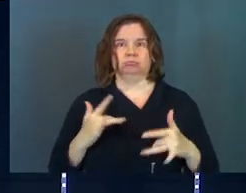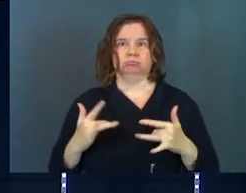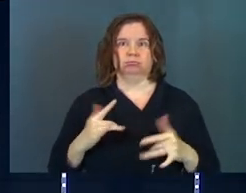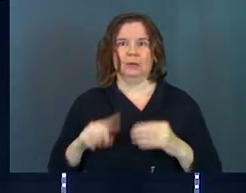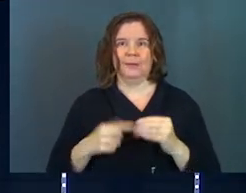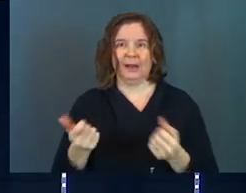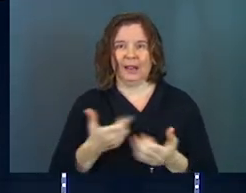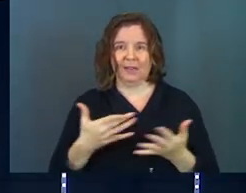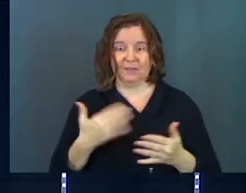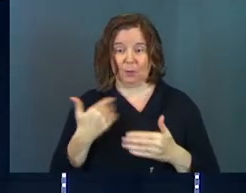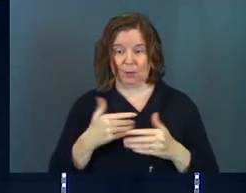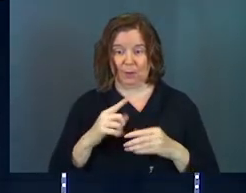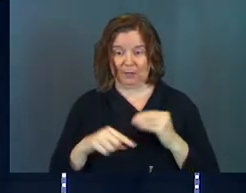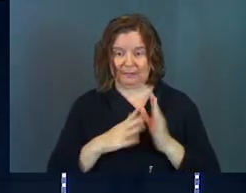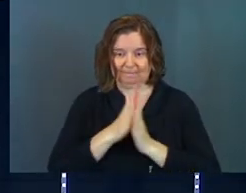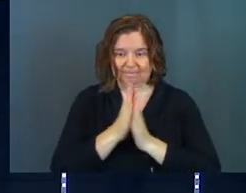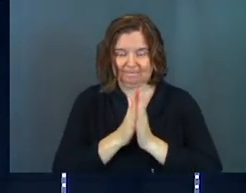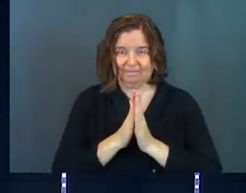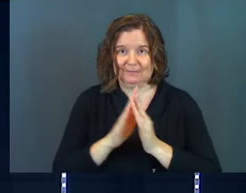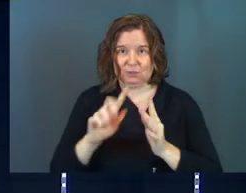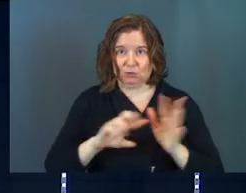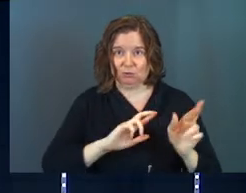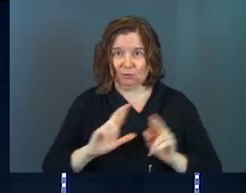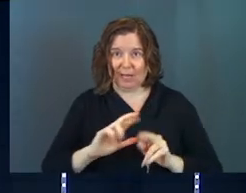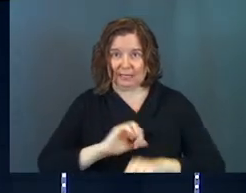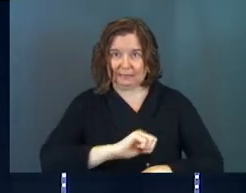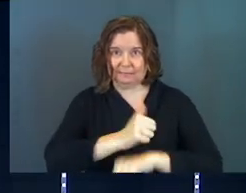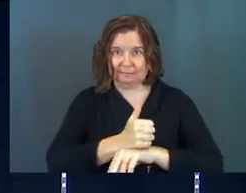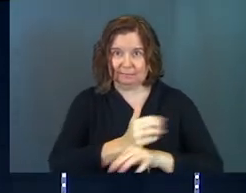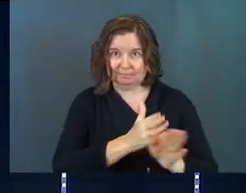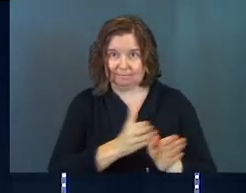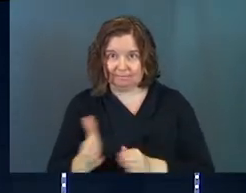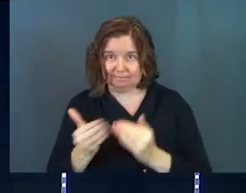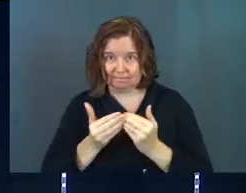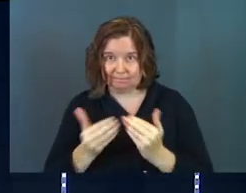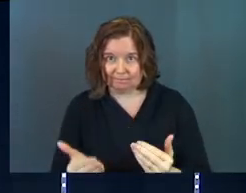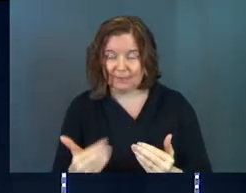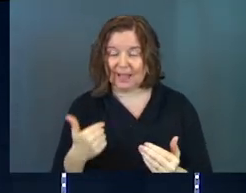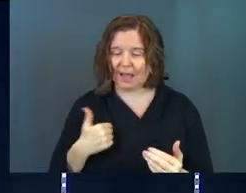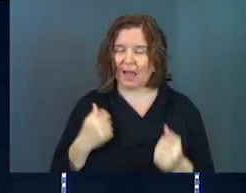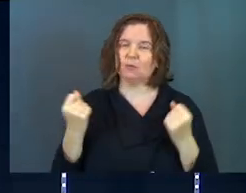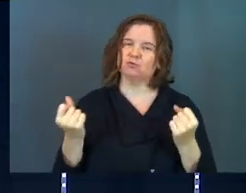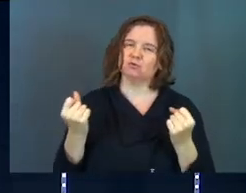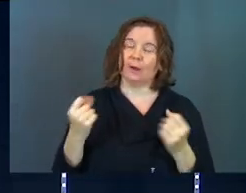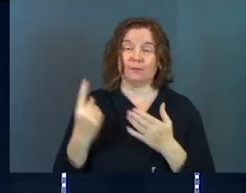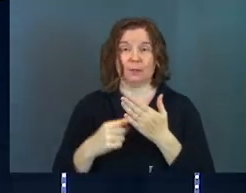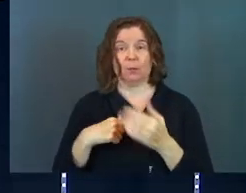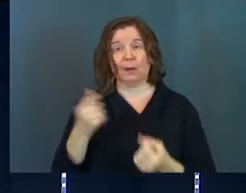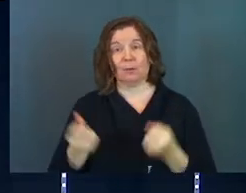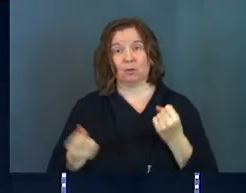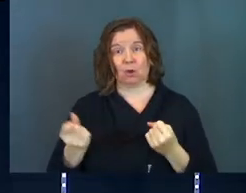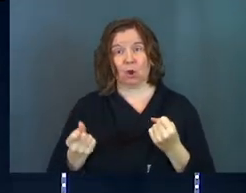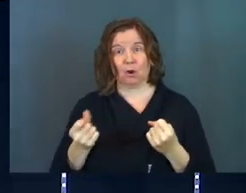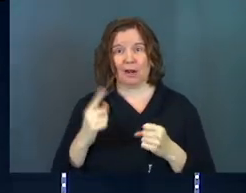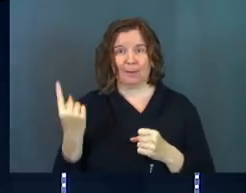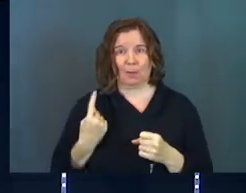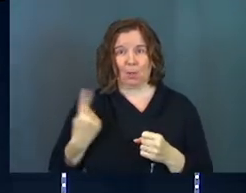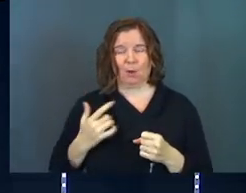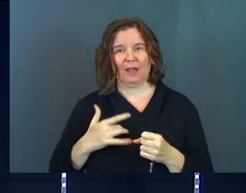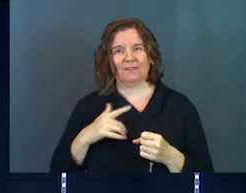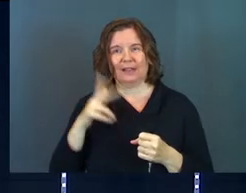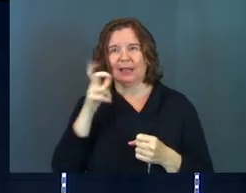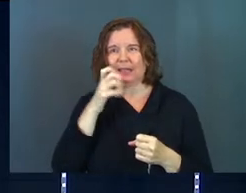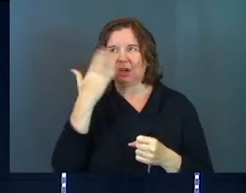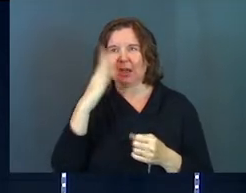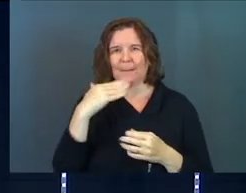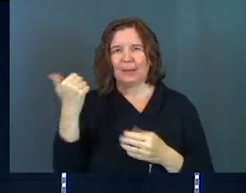about everything that we were about to set out to do. I was driving. Sometimes when I'm in the car and I'm alone, I feel like I